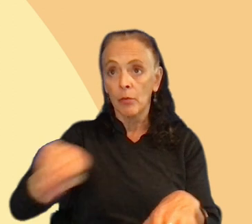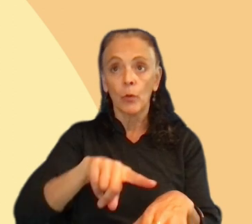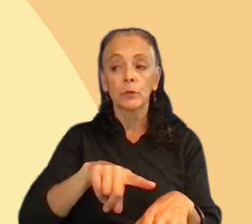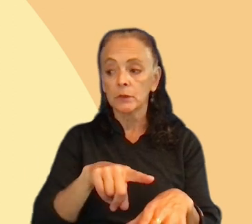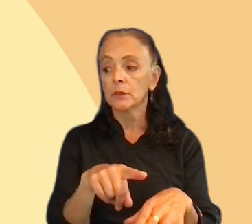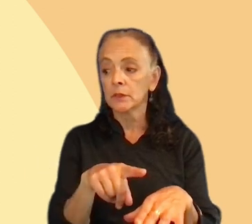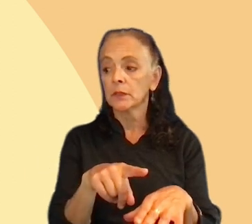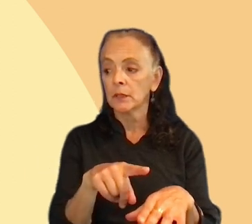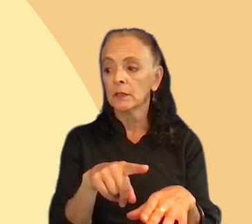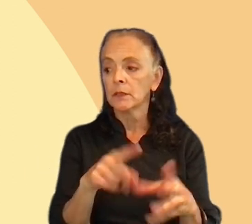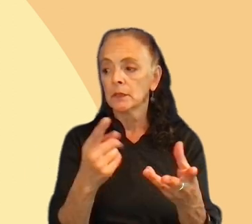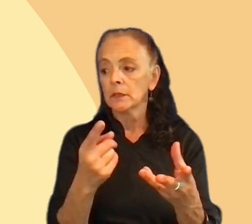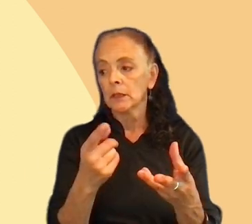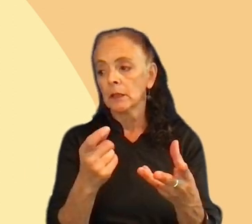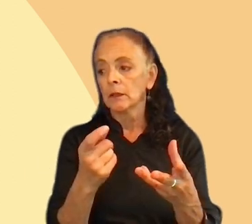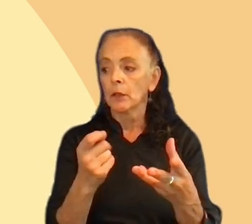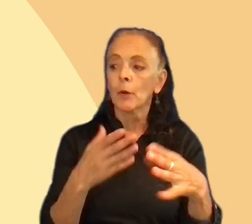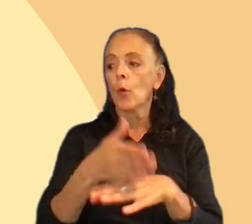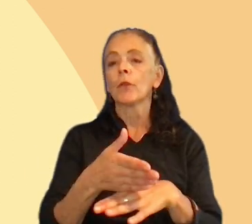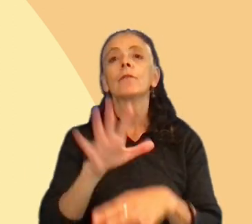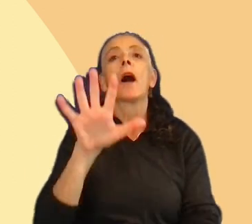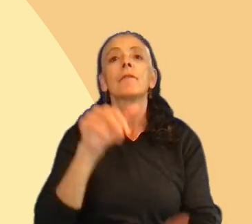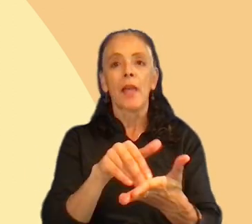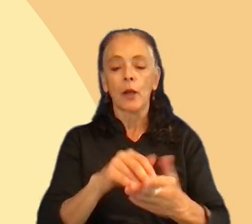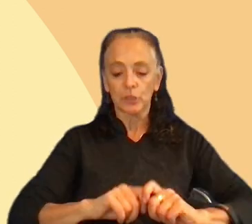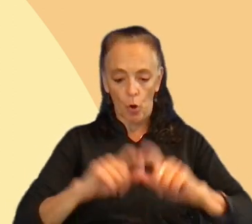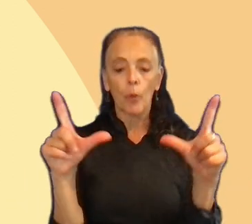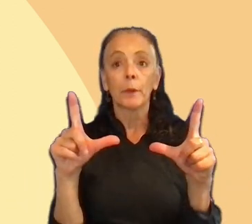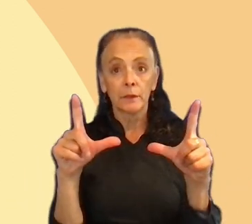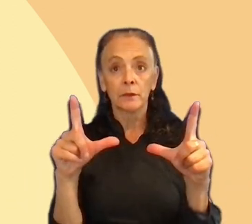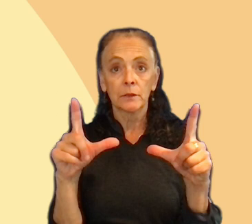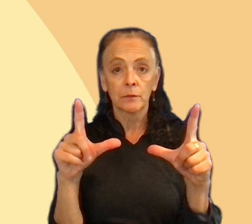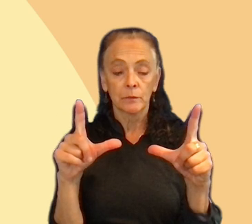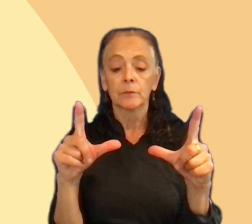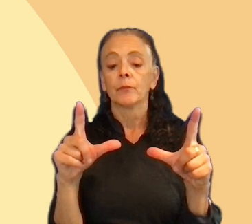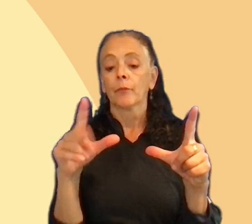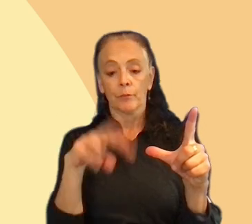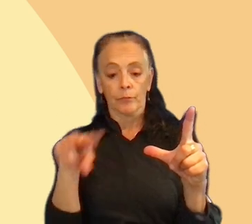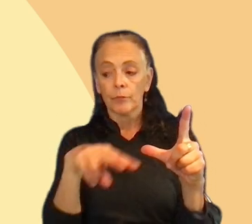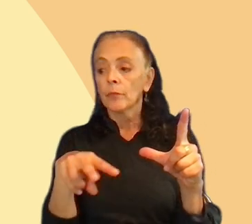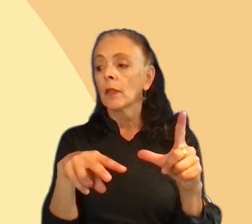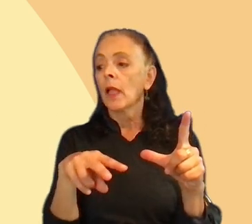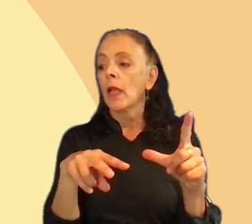a little more than 5,000 opened the push notification. And we had